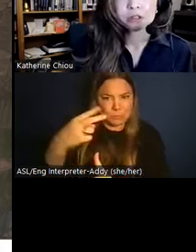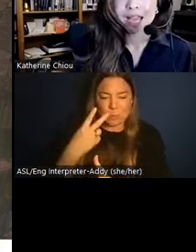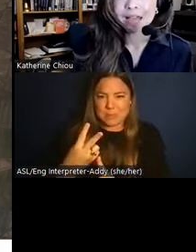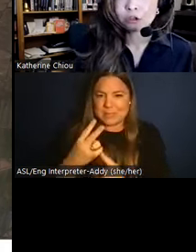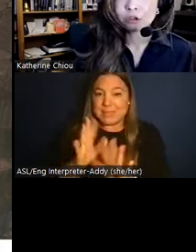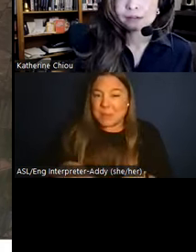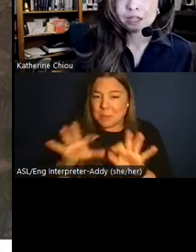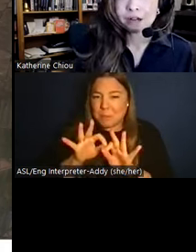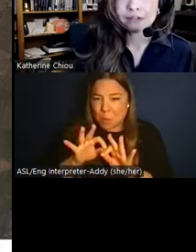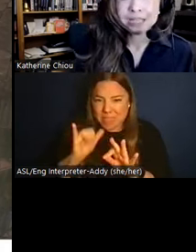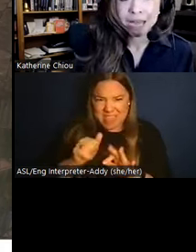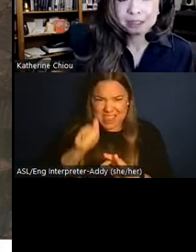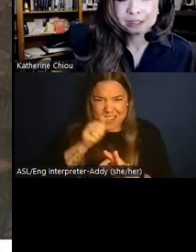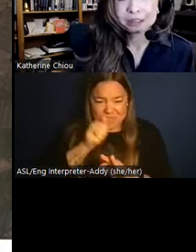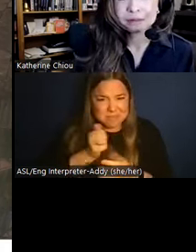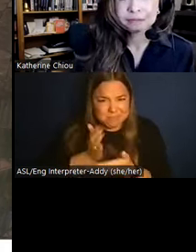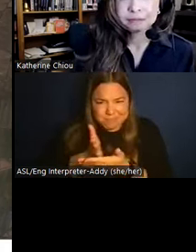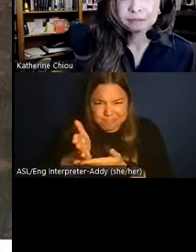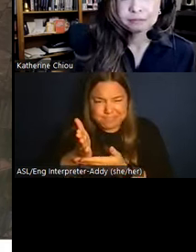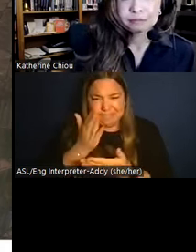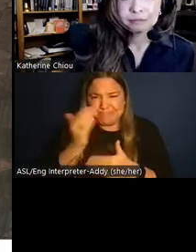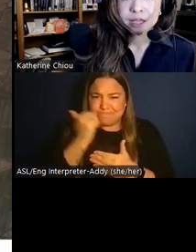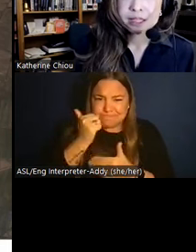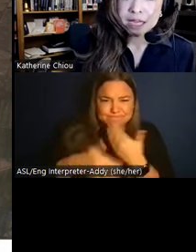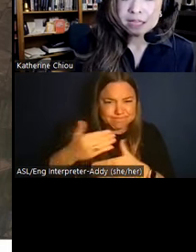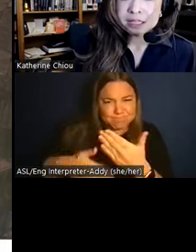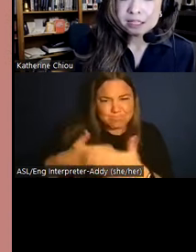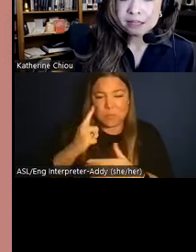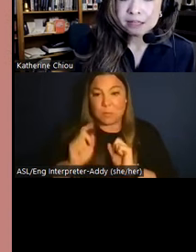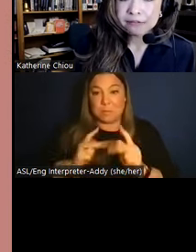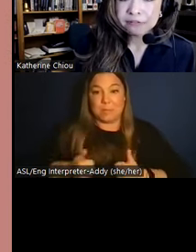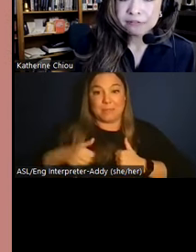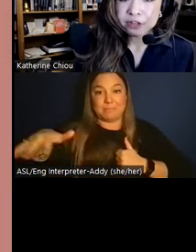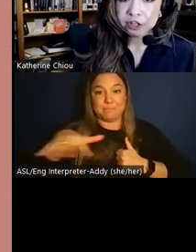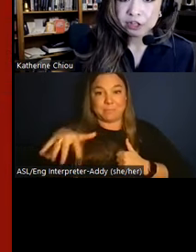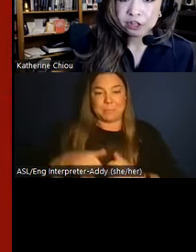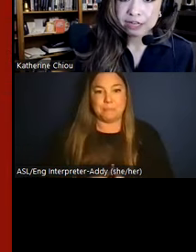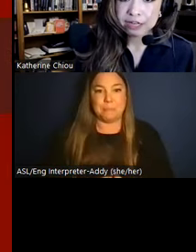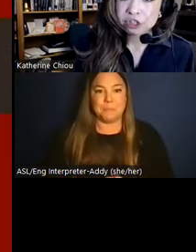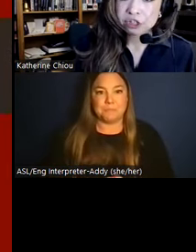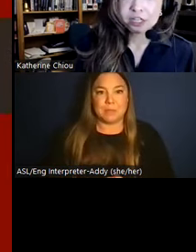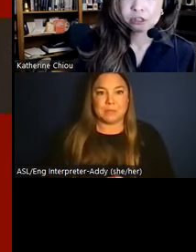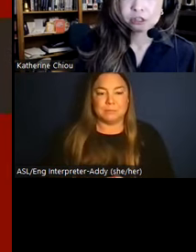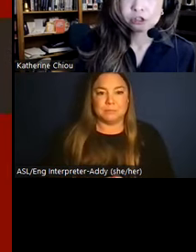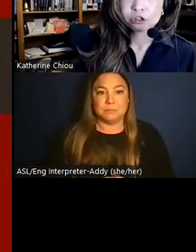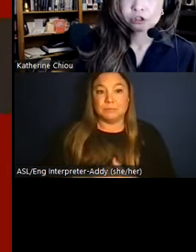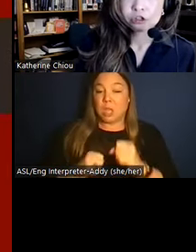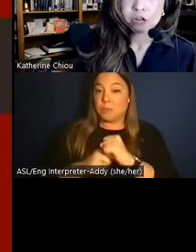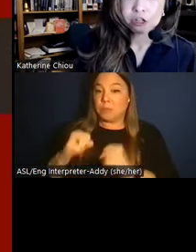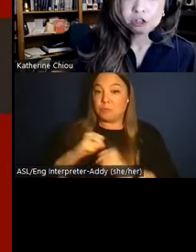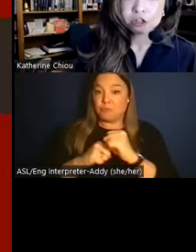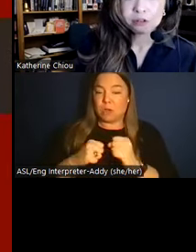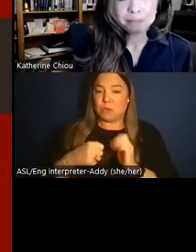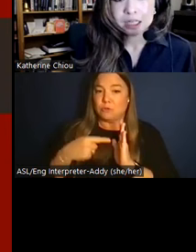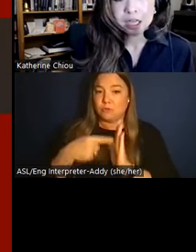struggles and the triumphs of inhabitants. The dense configuration of Sarah Japan's structures revealed through